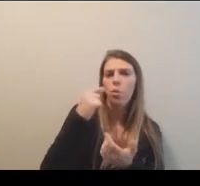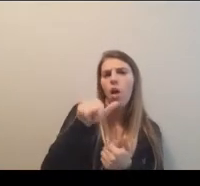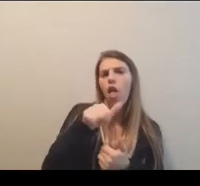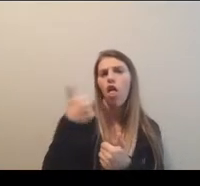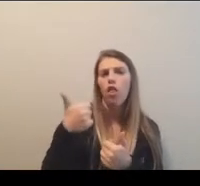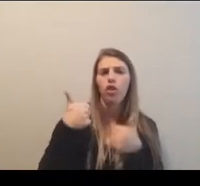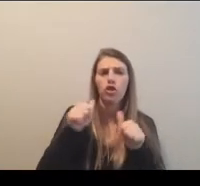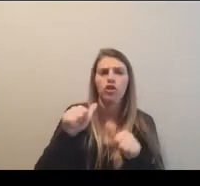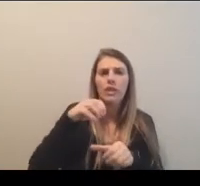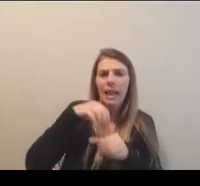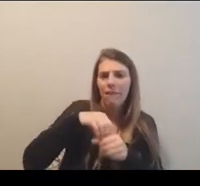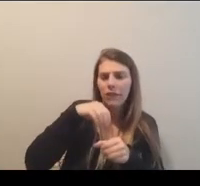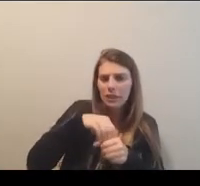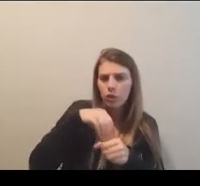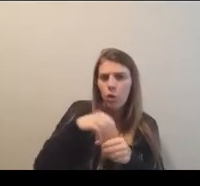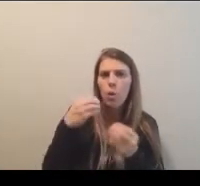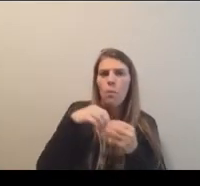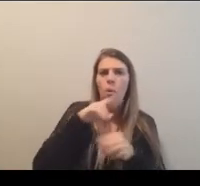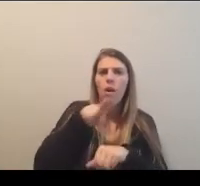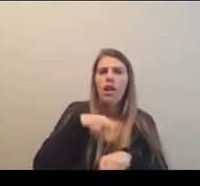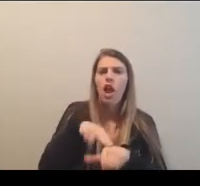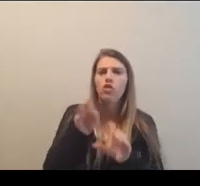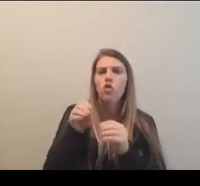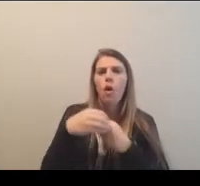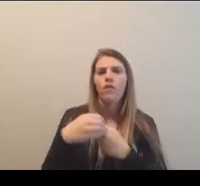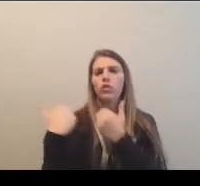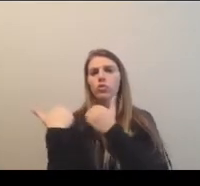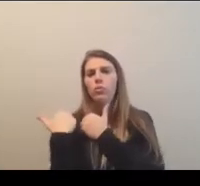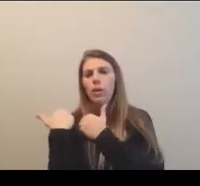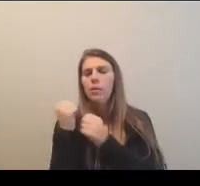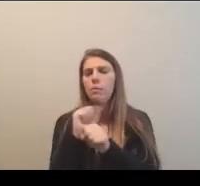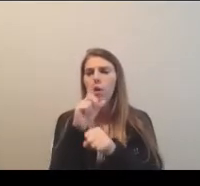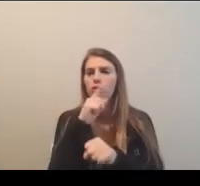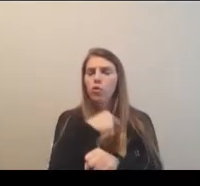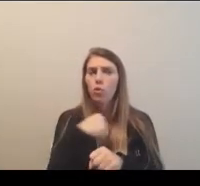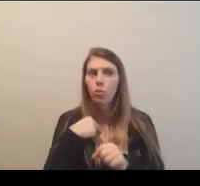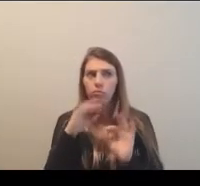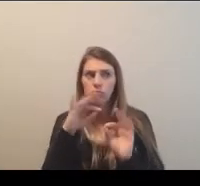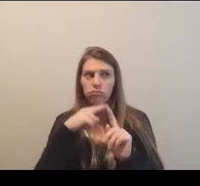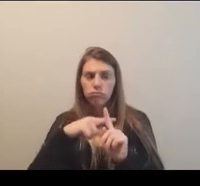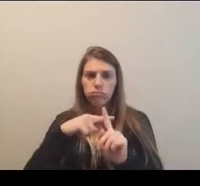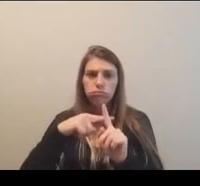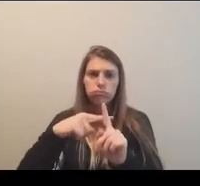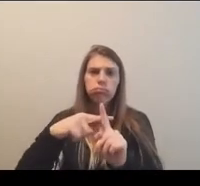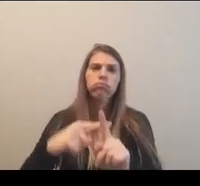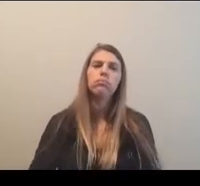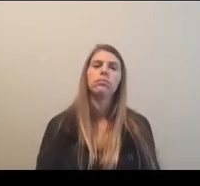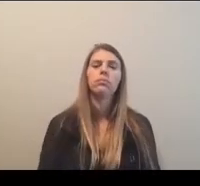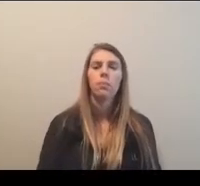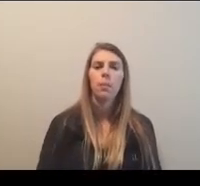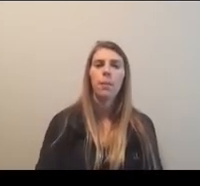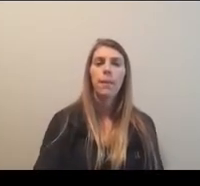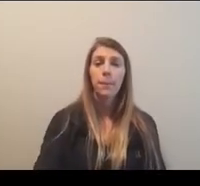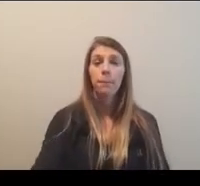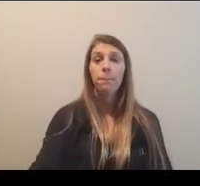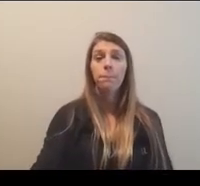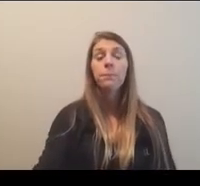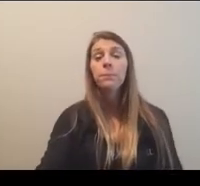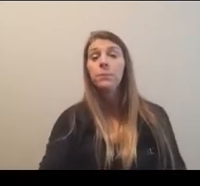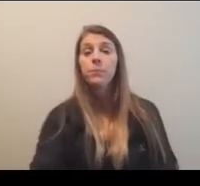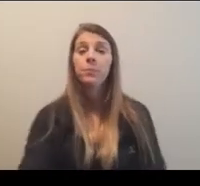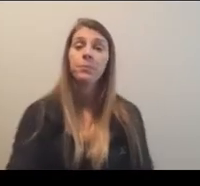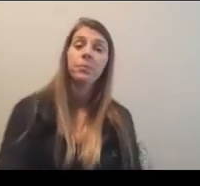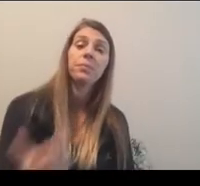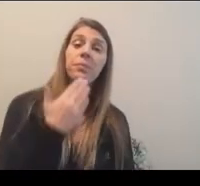internally that are more national office responsibilities to ensure we're on a positive path forward. Thank you. Sure. Thanks, Amy. In